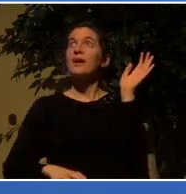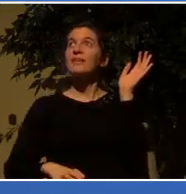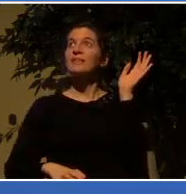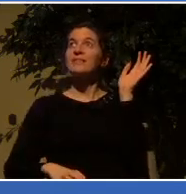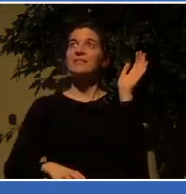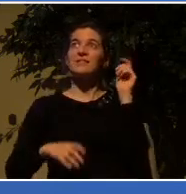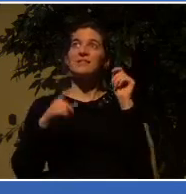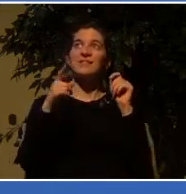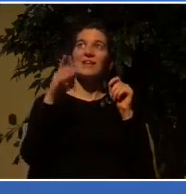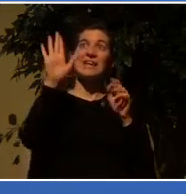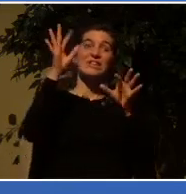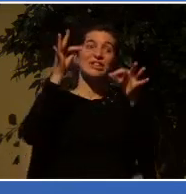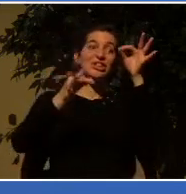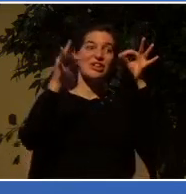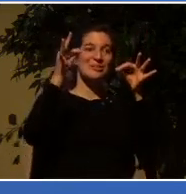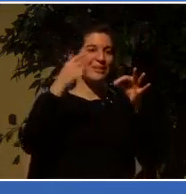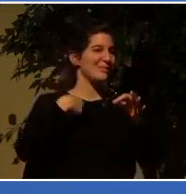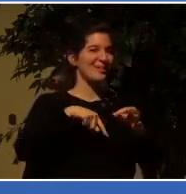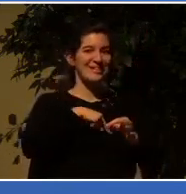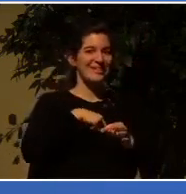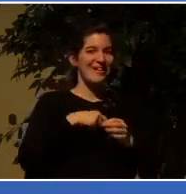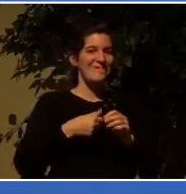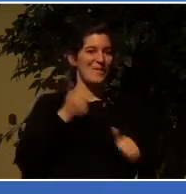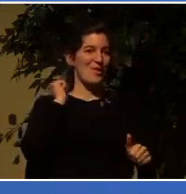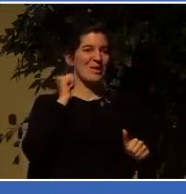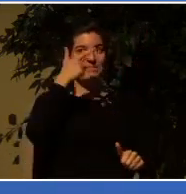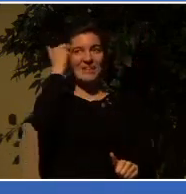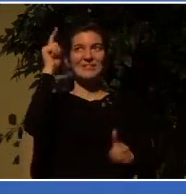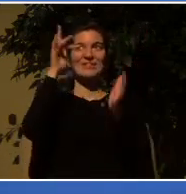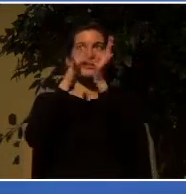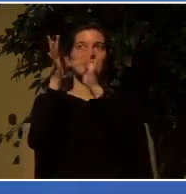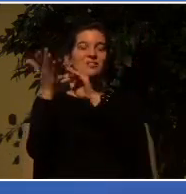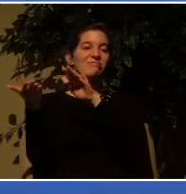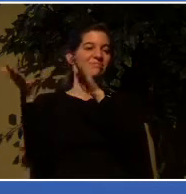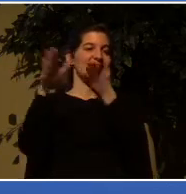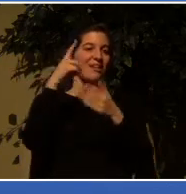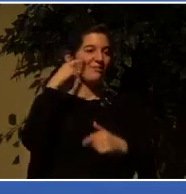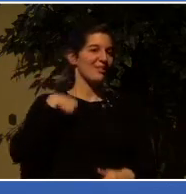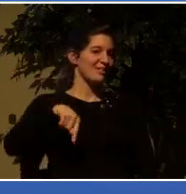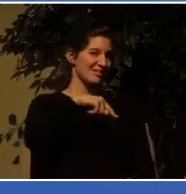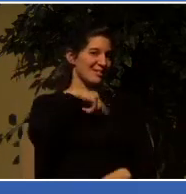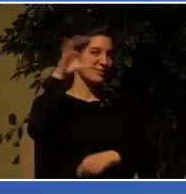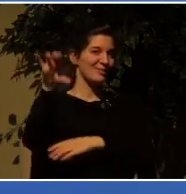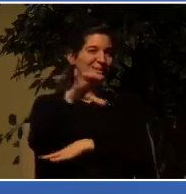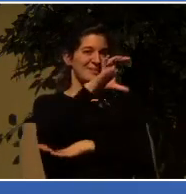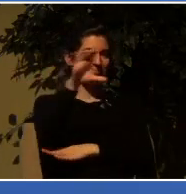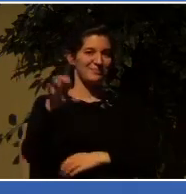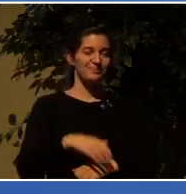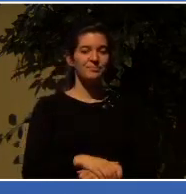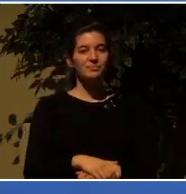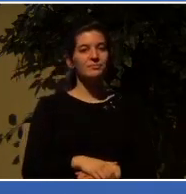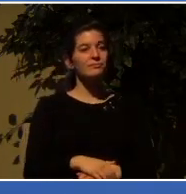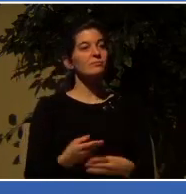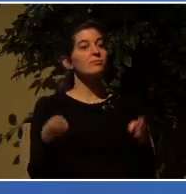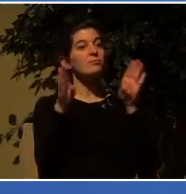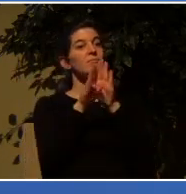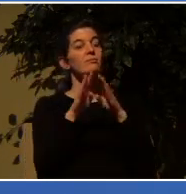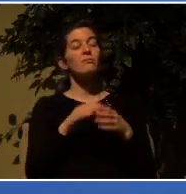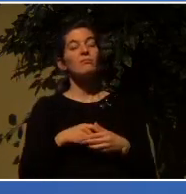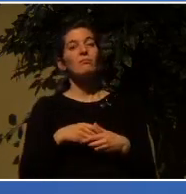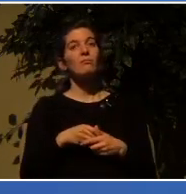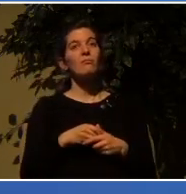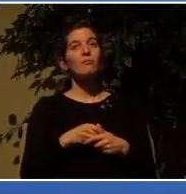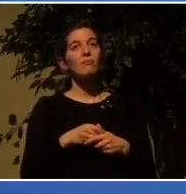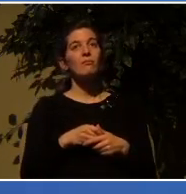bore it on the cross well very quickly wind up with this the bottom line of course is that our ultimate vindication